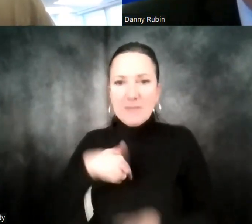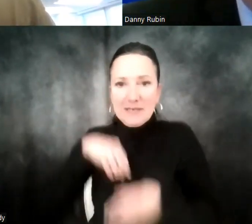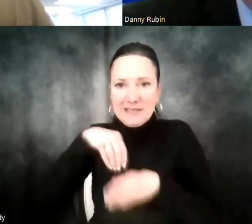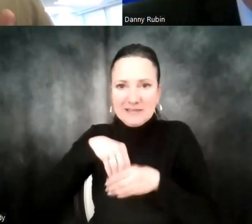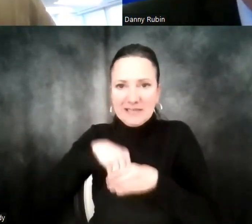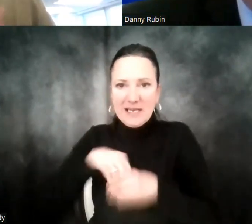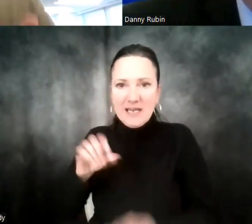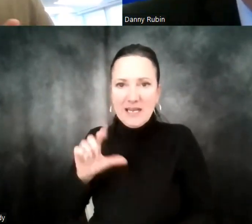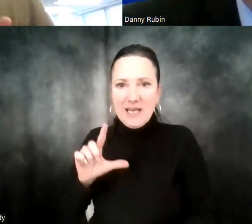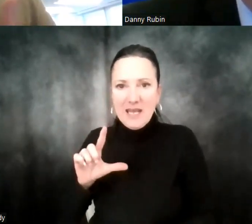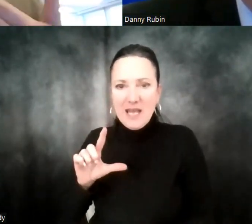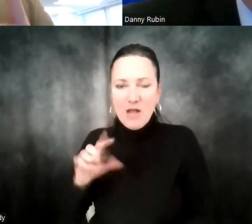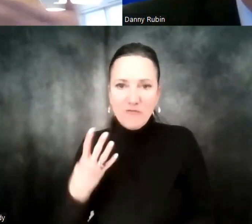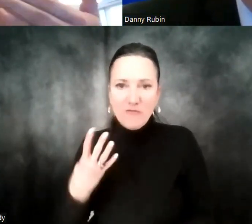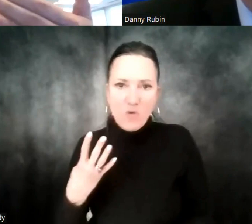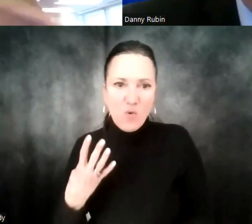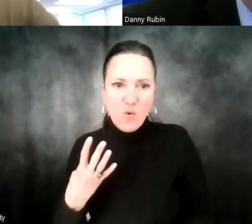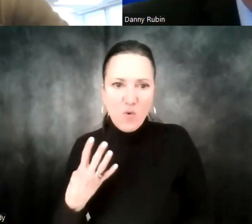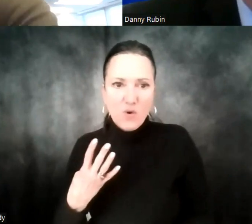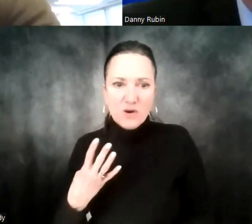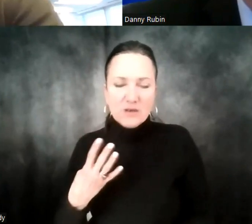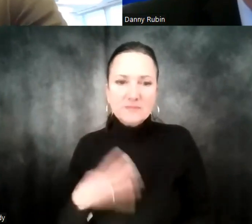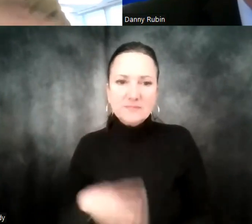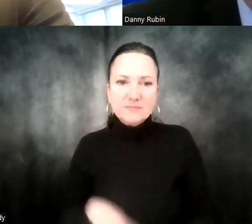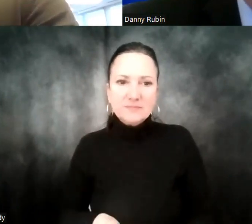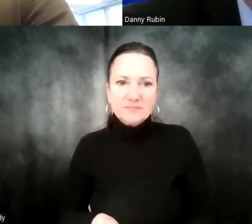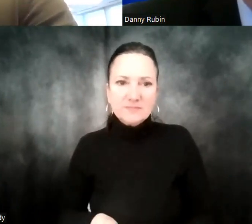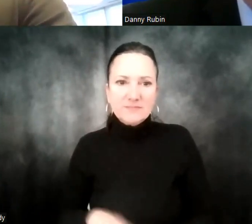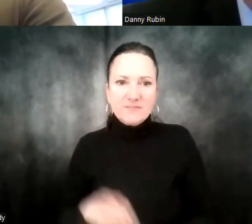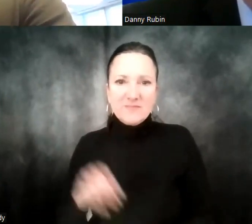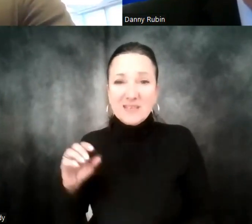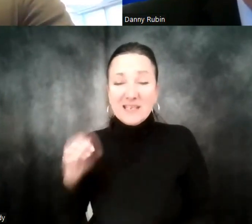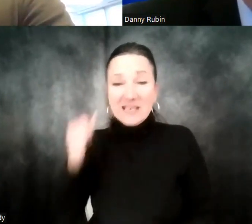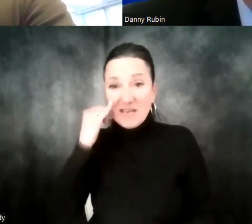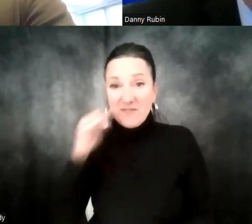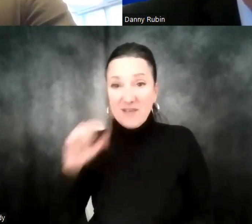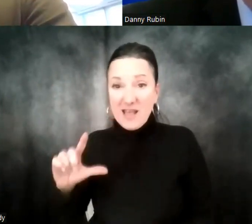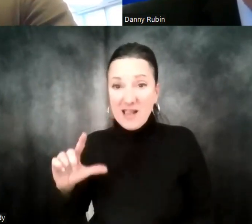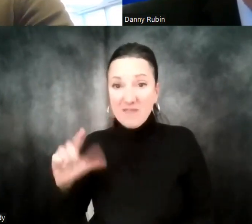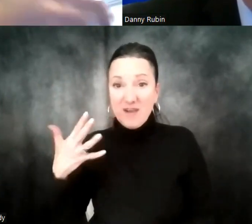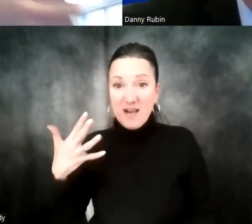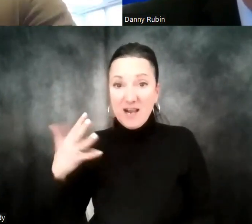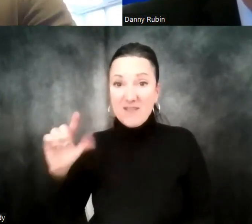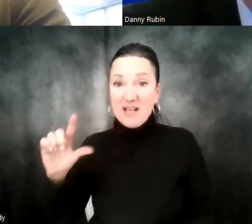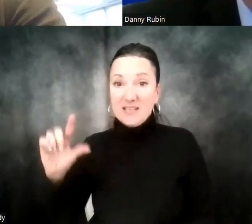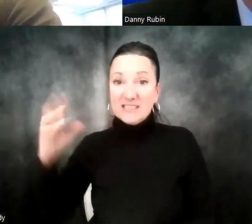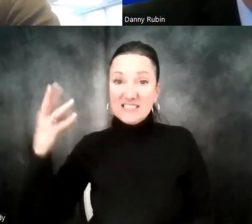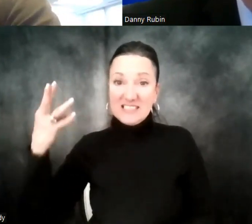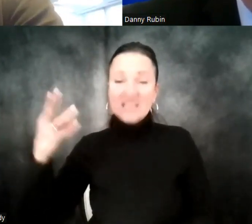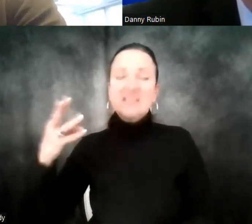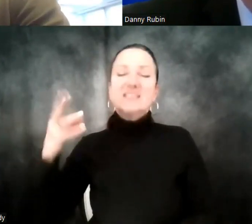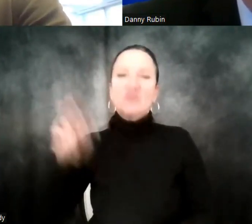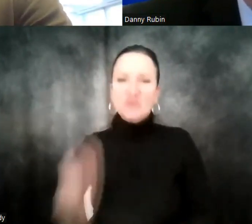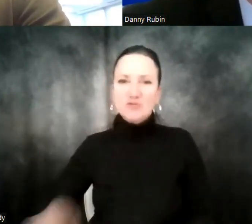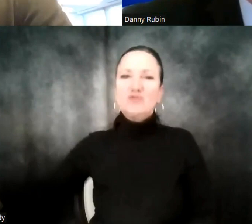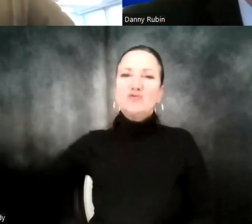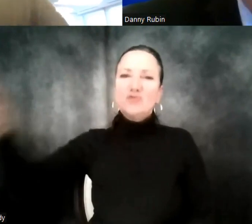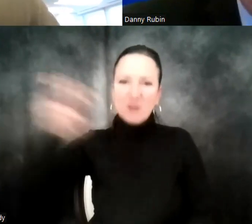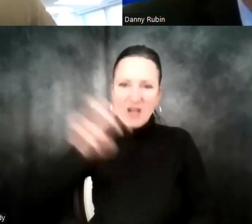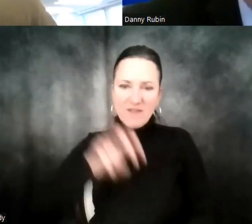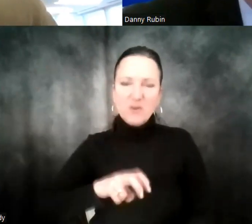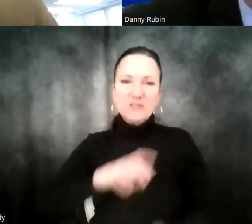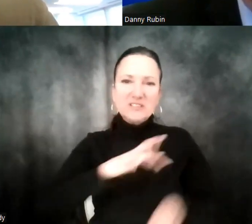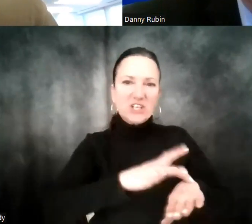which is almost like a positional rank. But I know the L5s and L6s, they often will travel in between campuses for different leadership events.